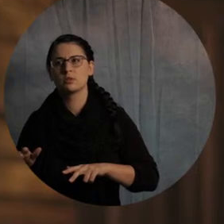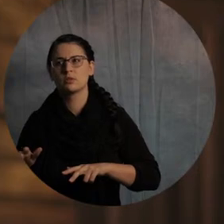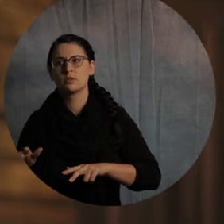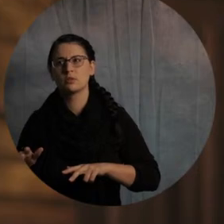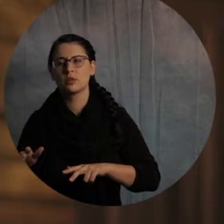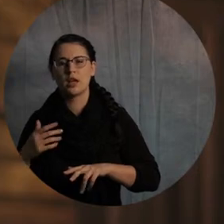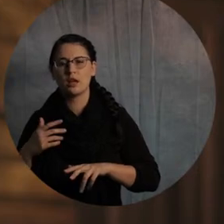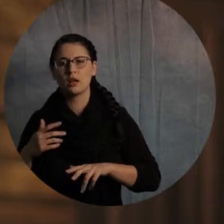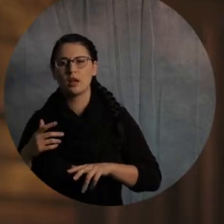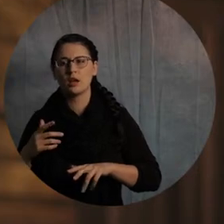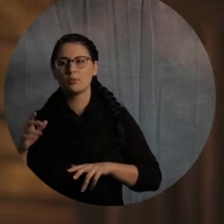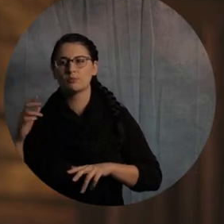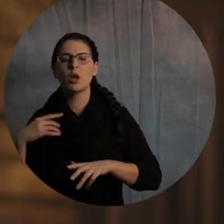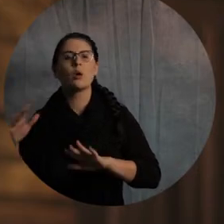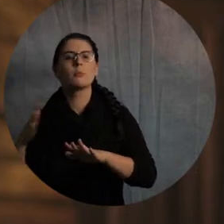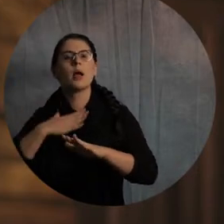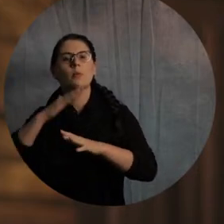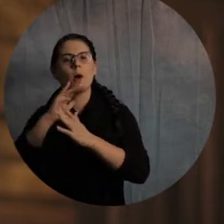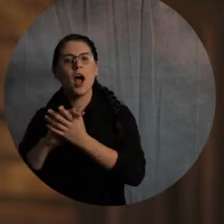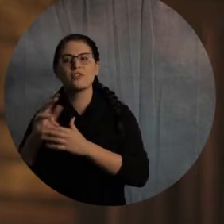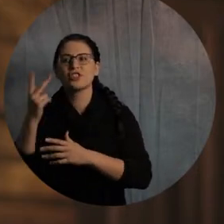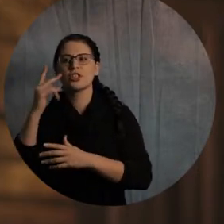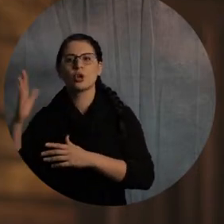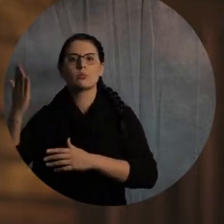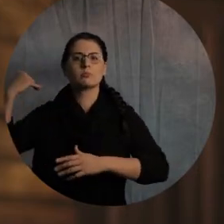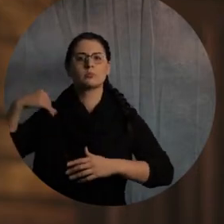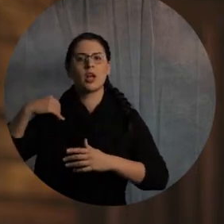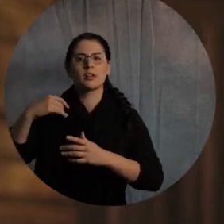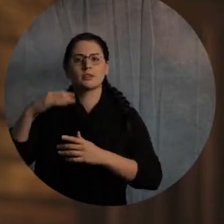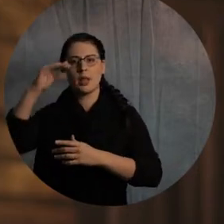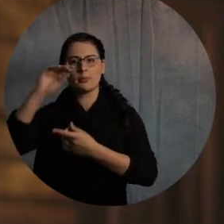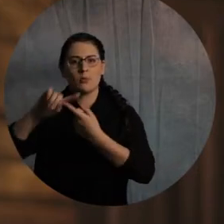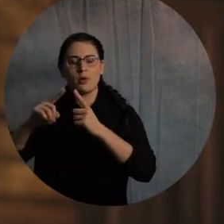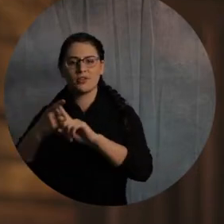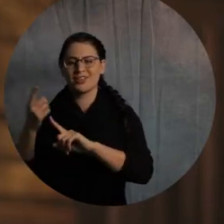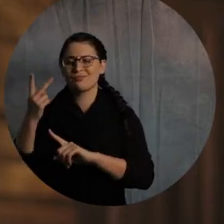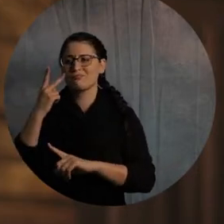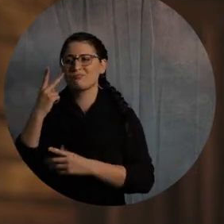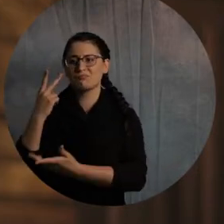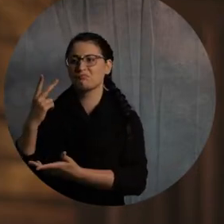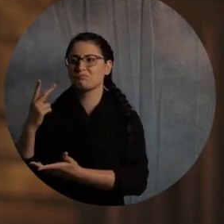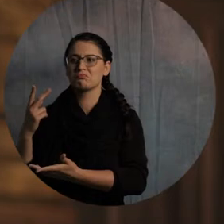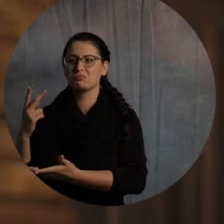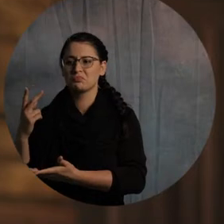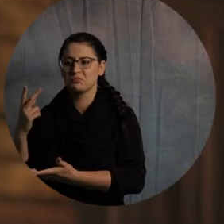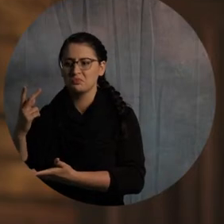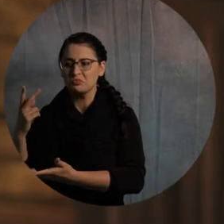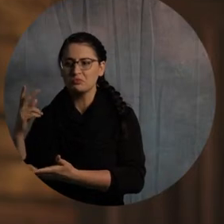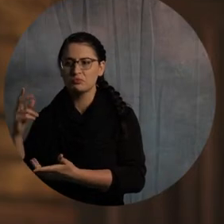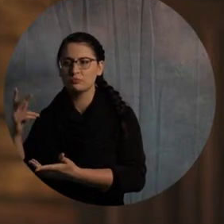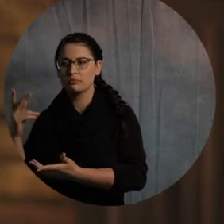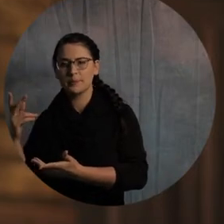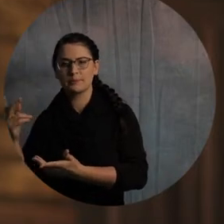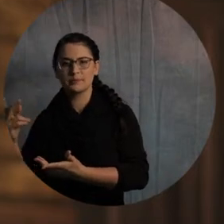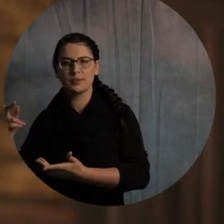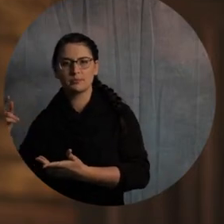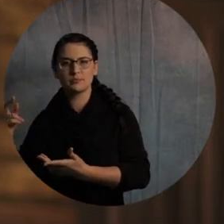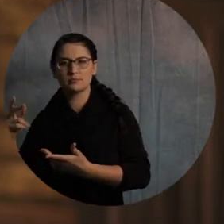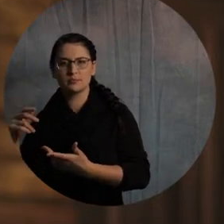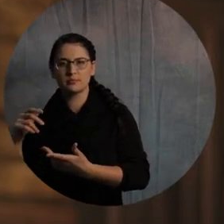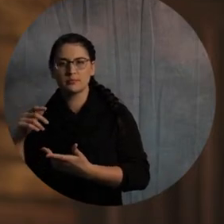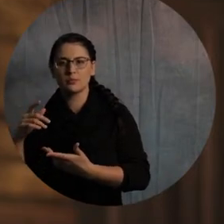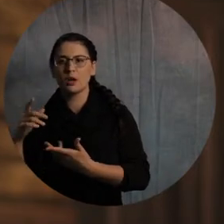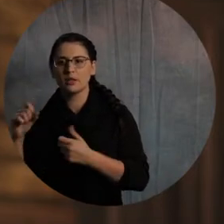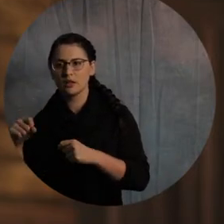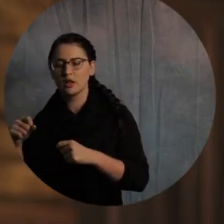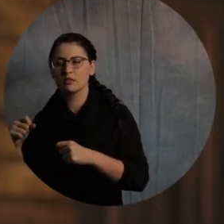And so, that's a hard thing, because there were some heavy heartbreaks in them. I remember some of the most